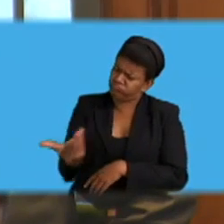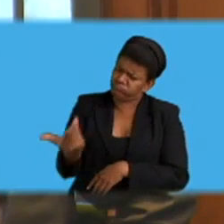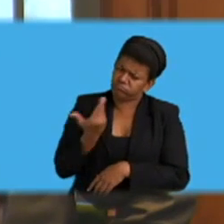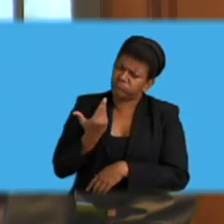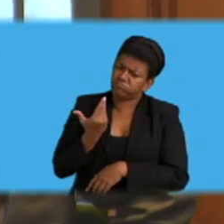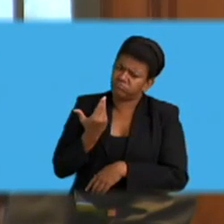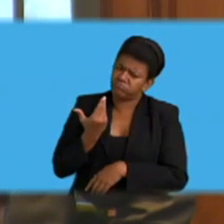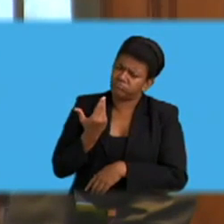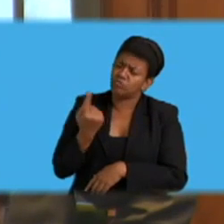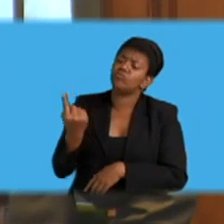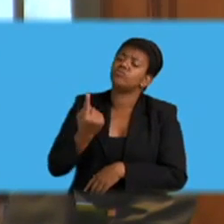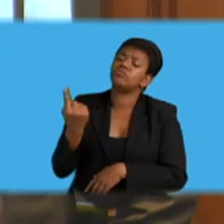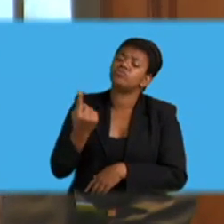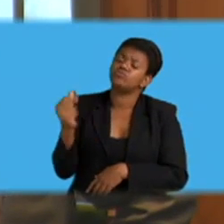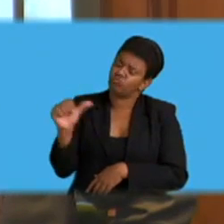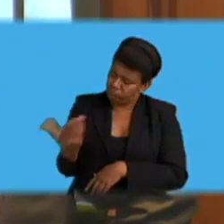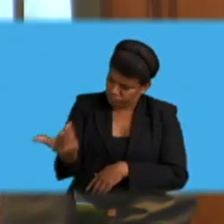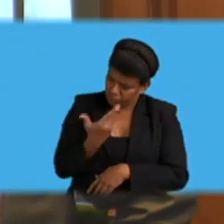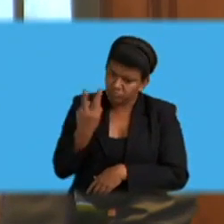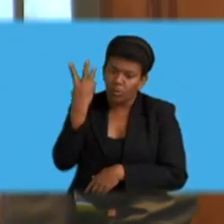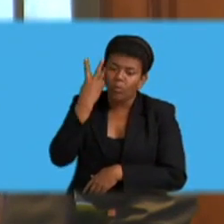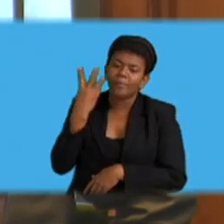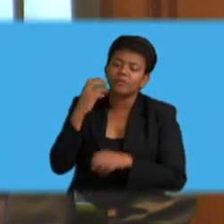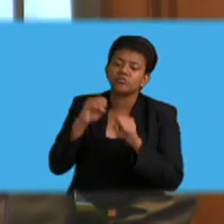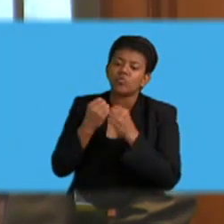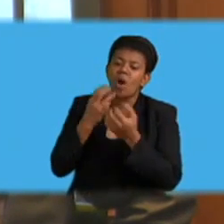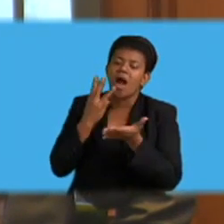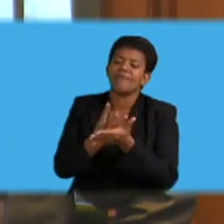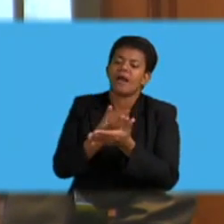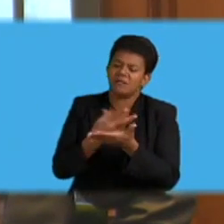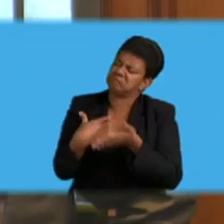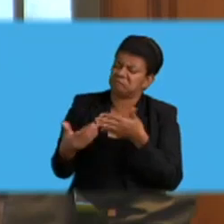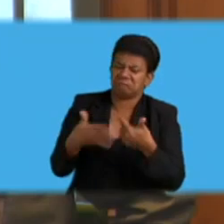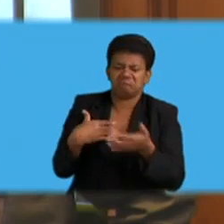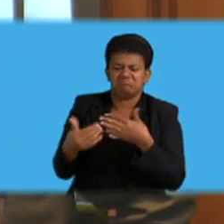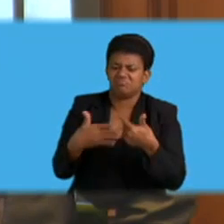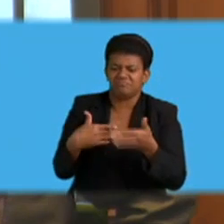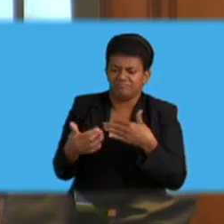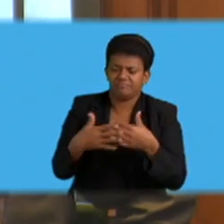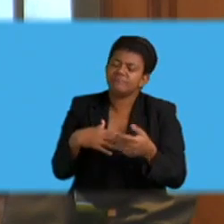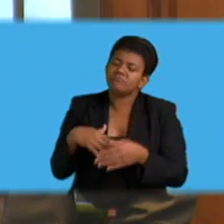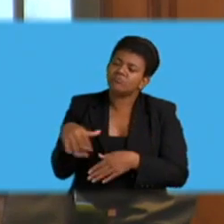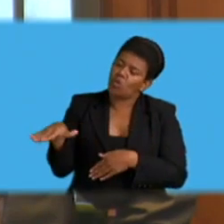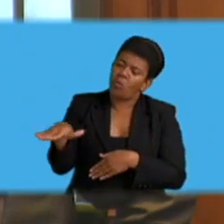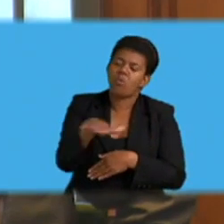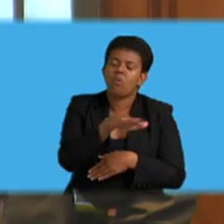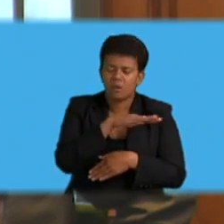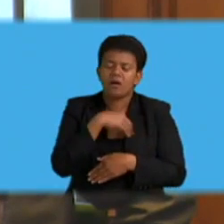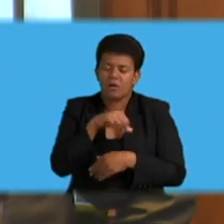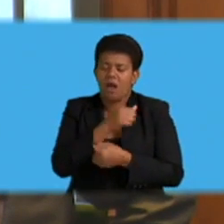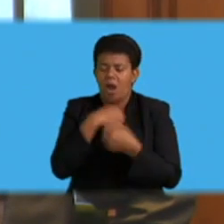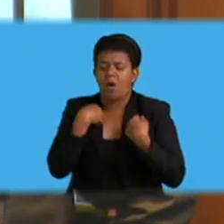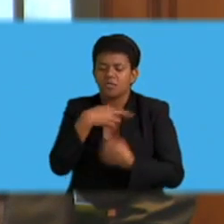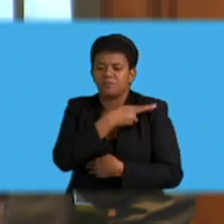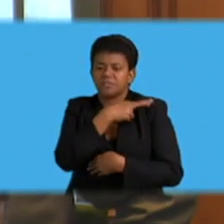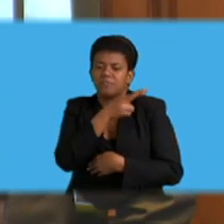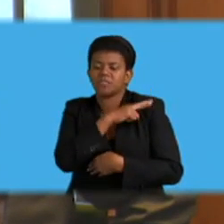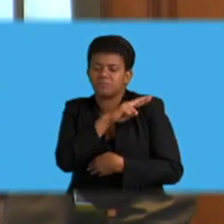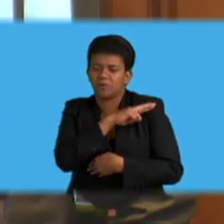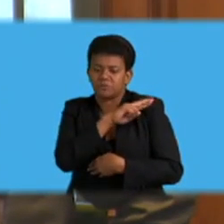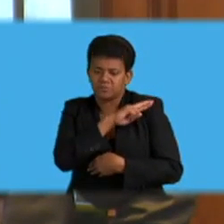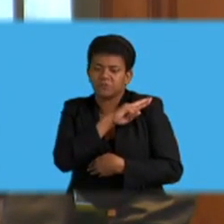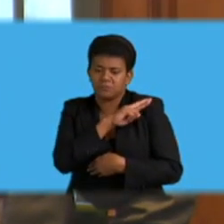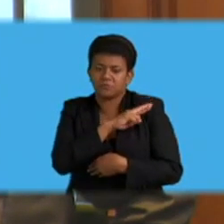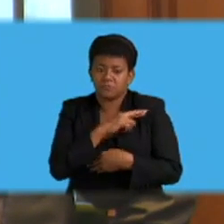Women and Social Welfare. But nevertheless, it's all our duty, Mr. Deputy Speaker, in regards. But there are two